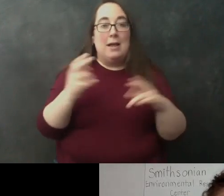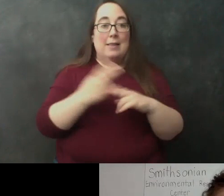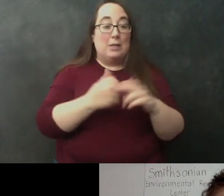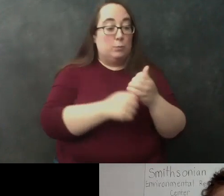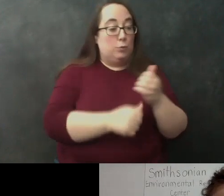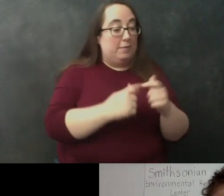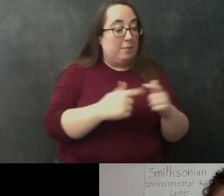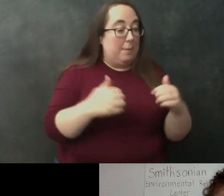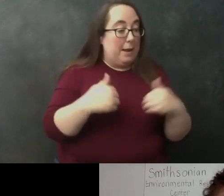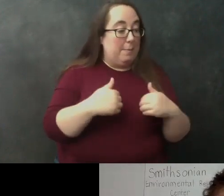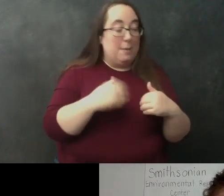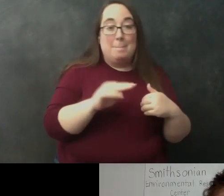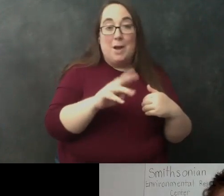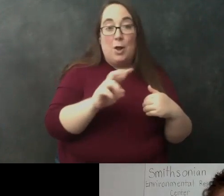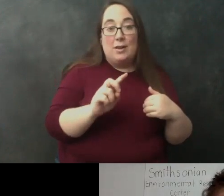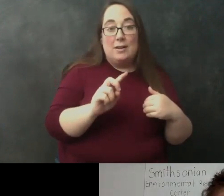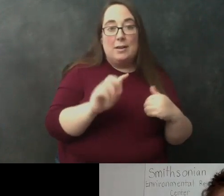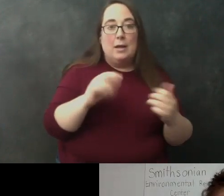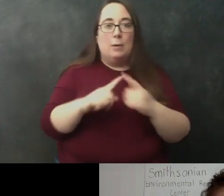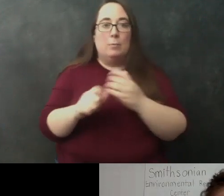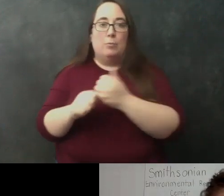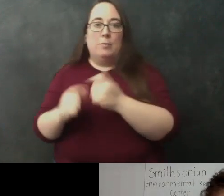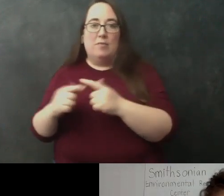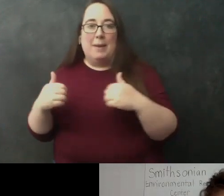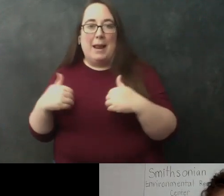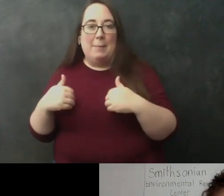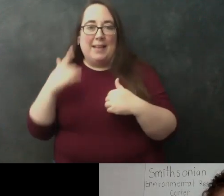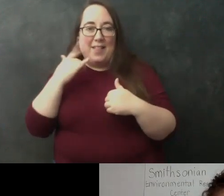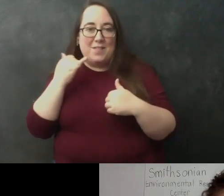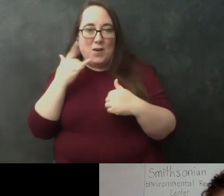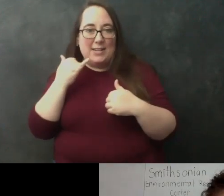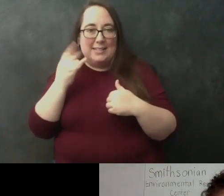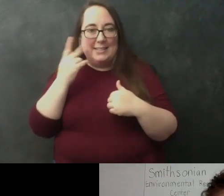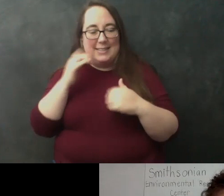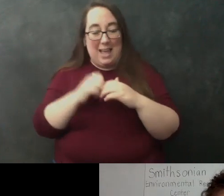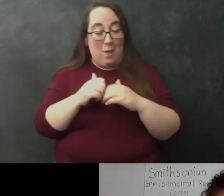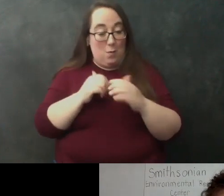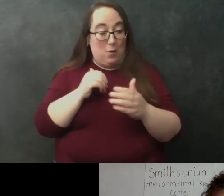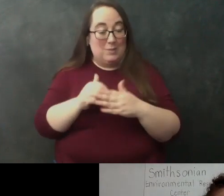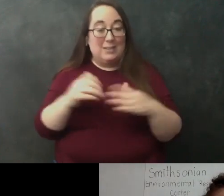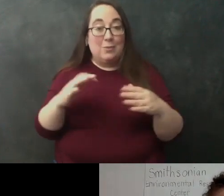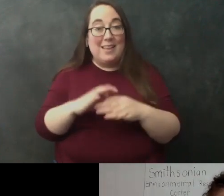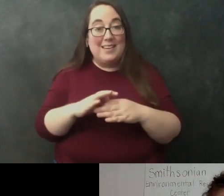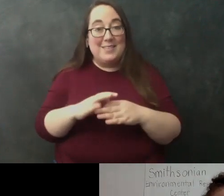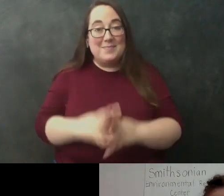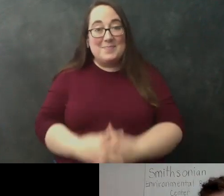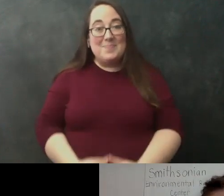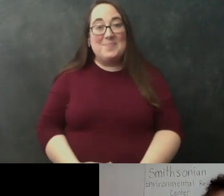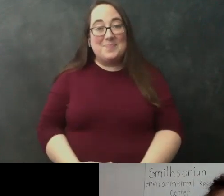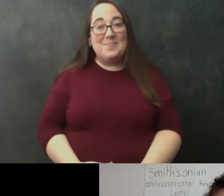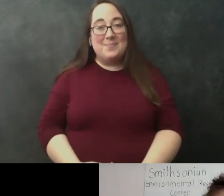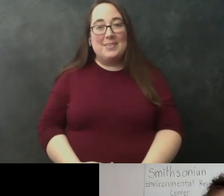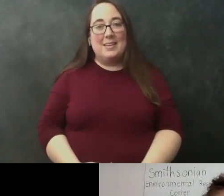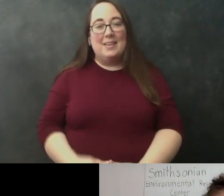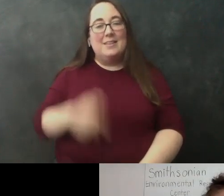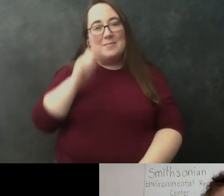animal in maryland and compare it to the poop from an animal in california and see how closely related they are that's so cool that's really